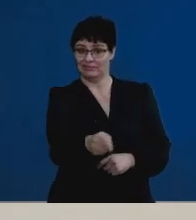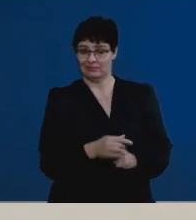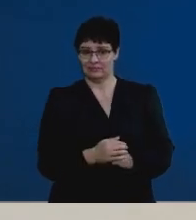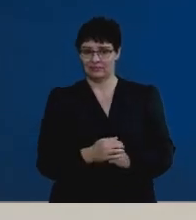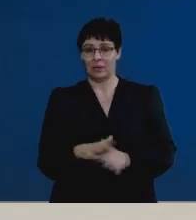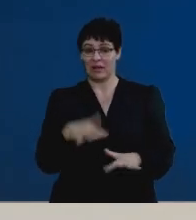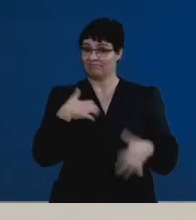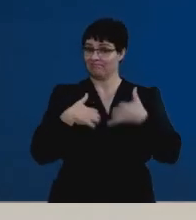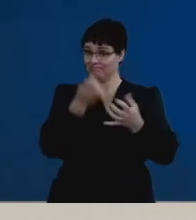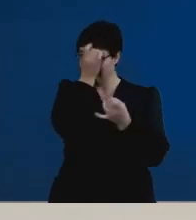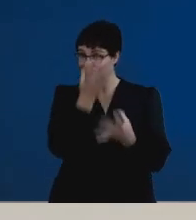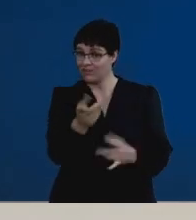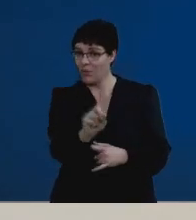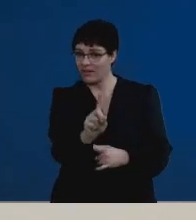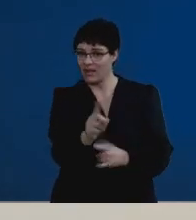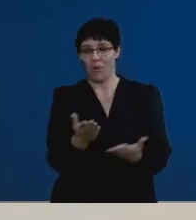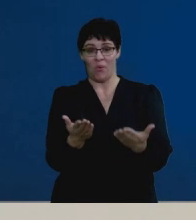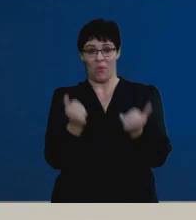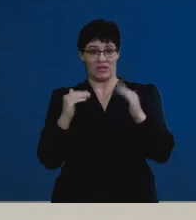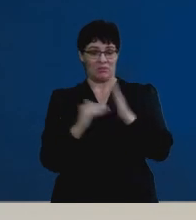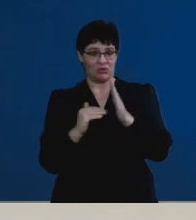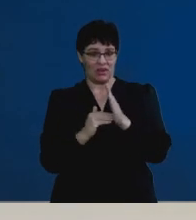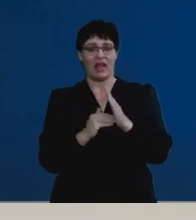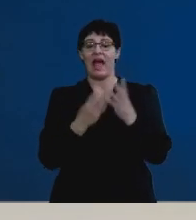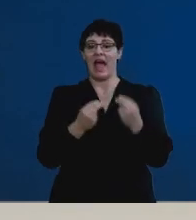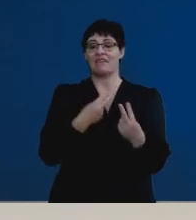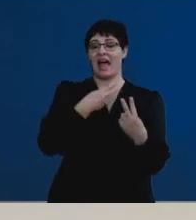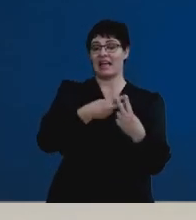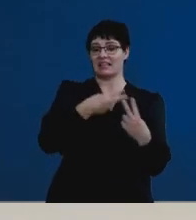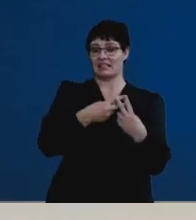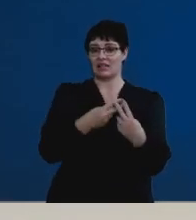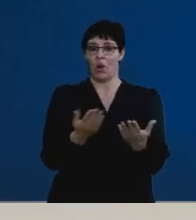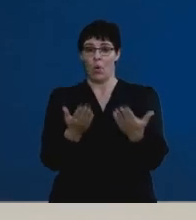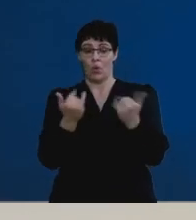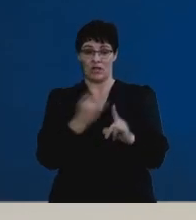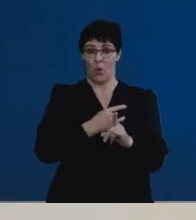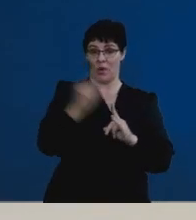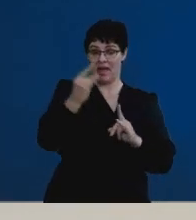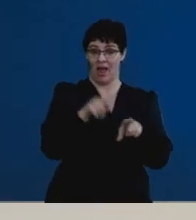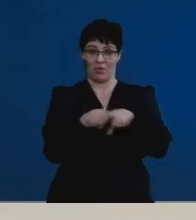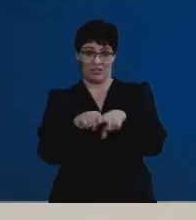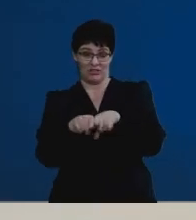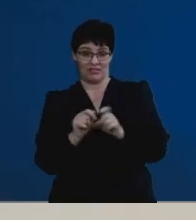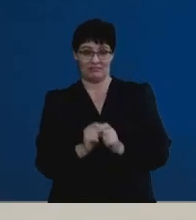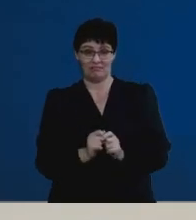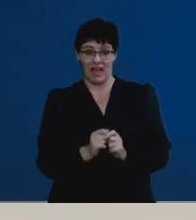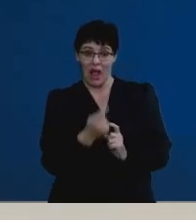exciting news, Wozomatrix is having a hashtag Wozowinna competition where one of you stand a chance